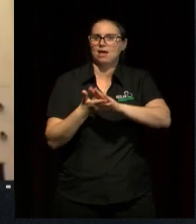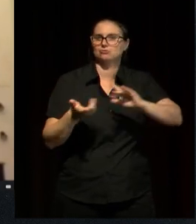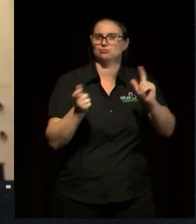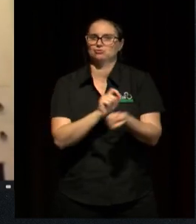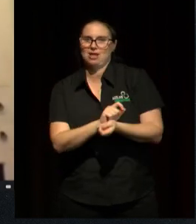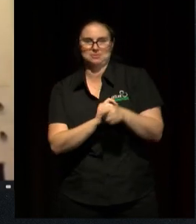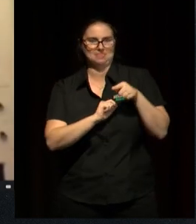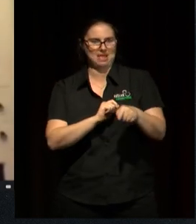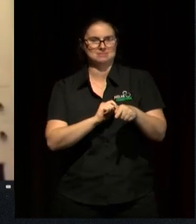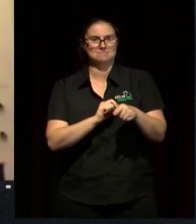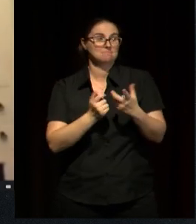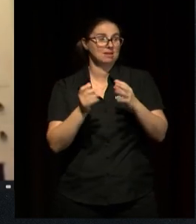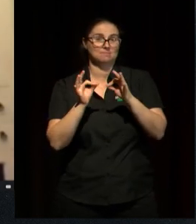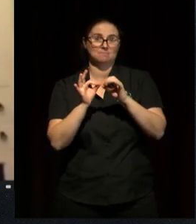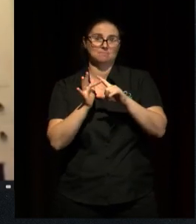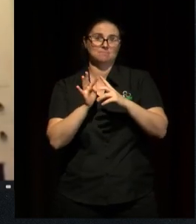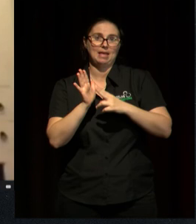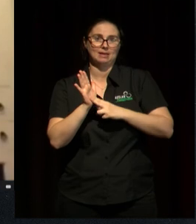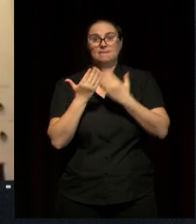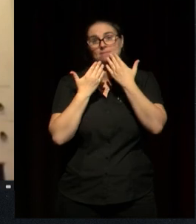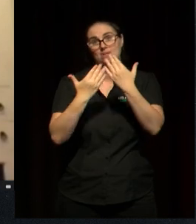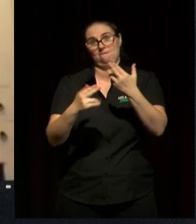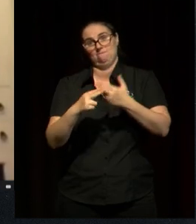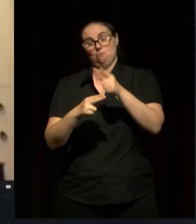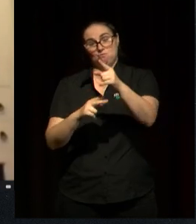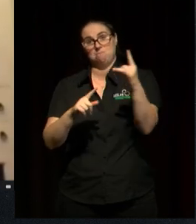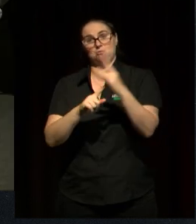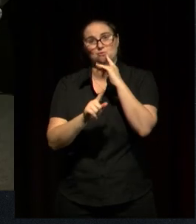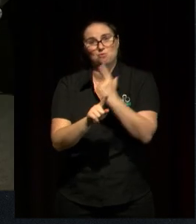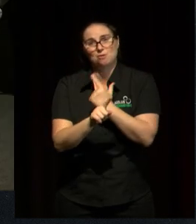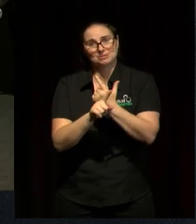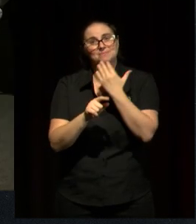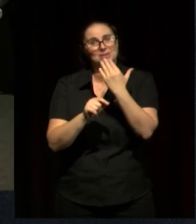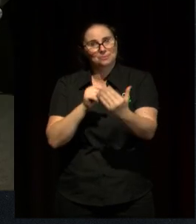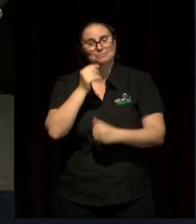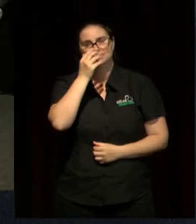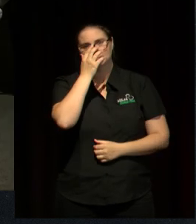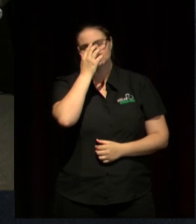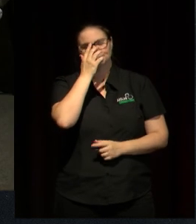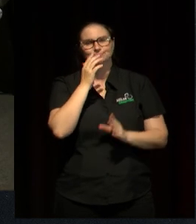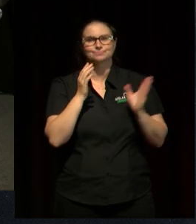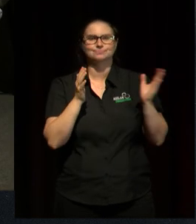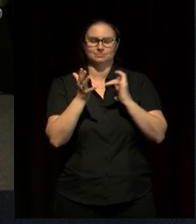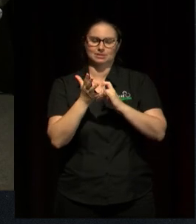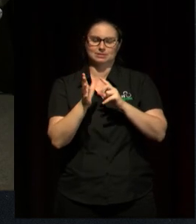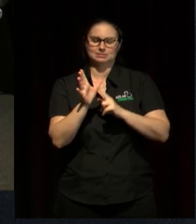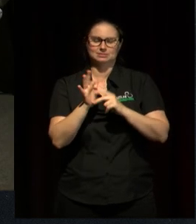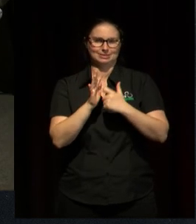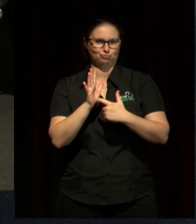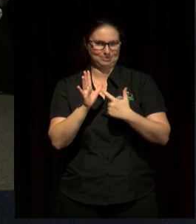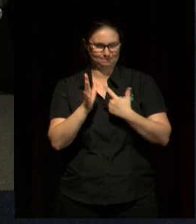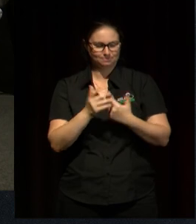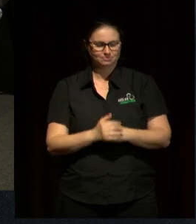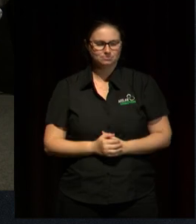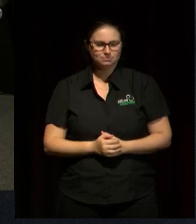Ben for a really important point about children's citizenship. Can I add, Barbara, that we have to